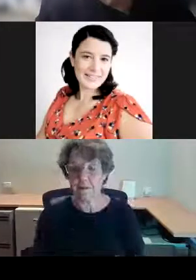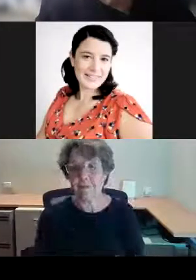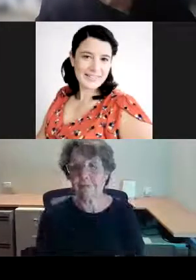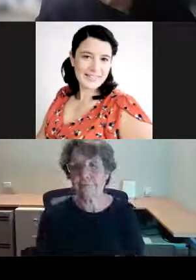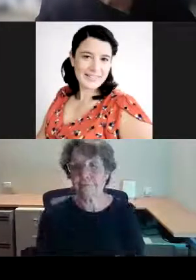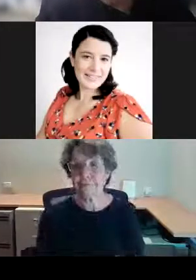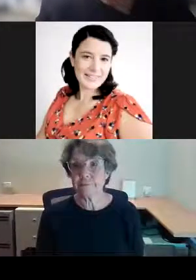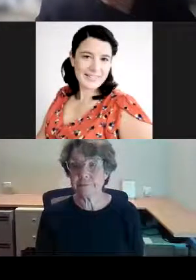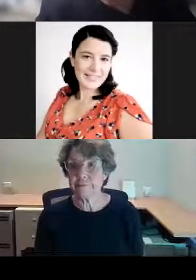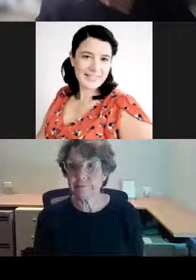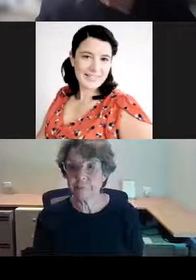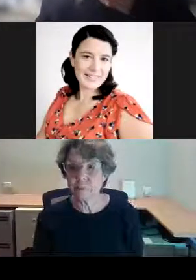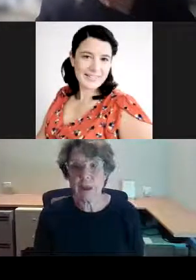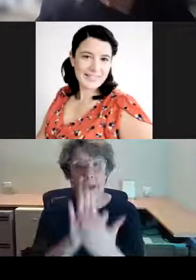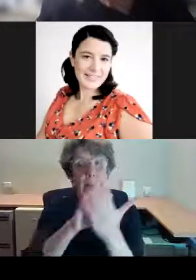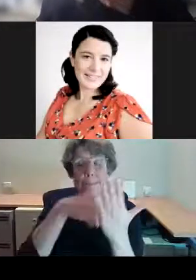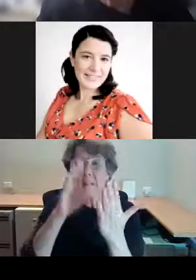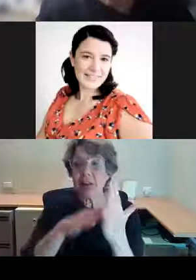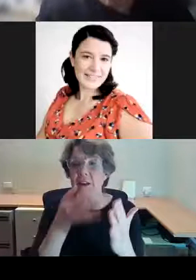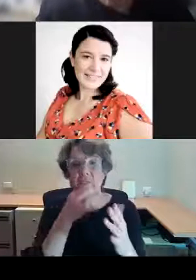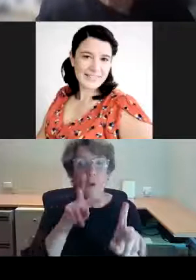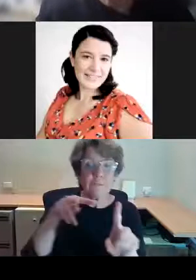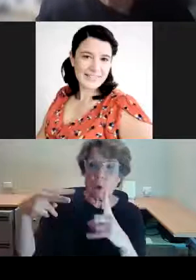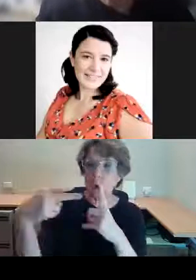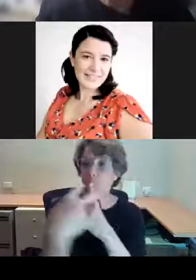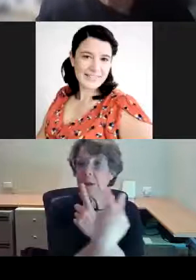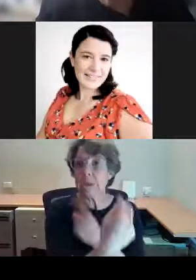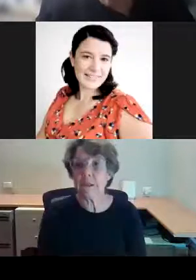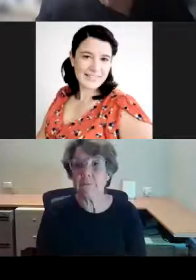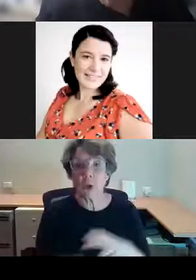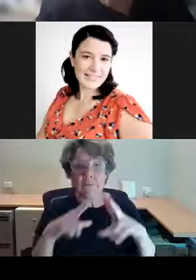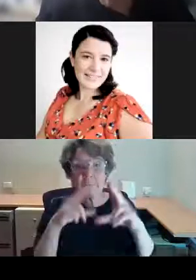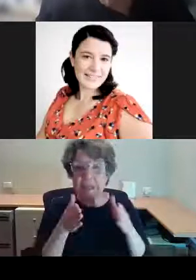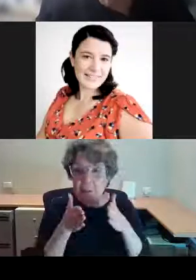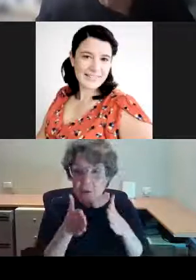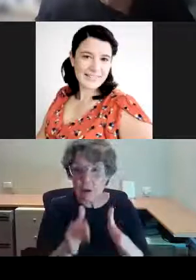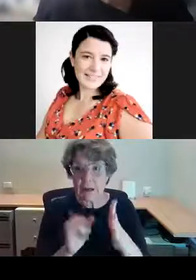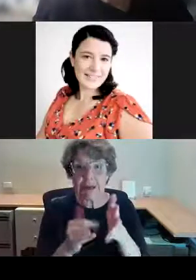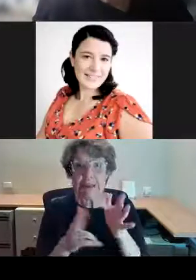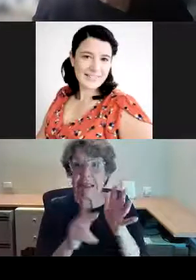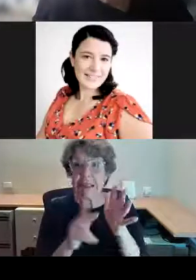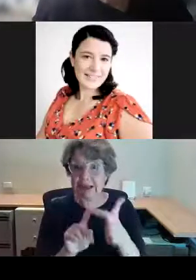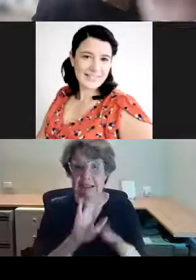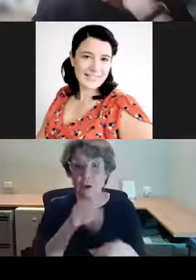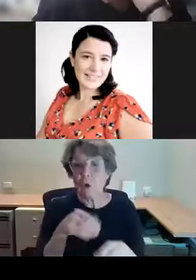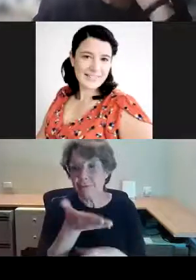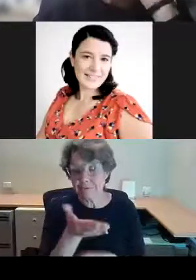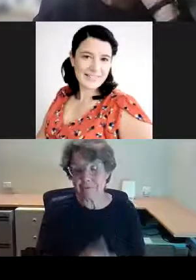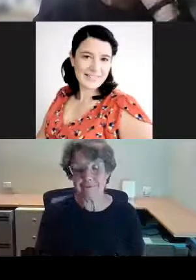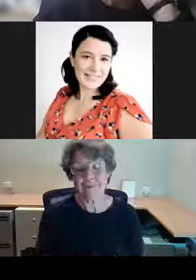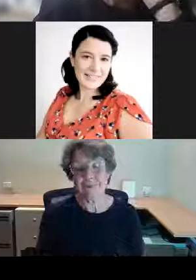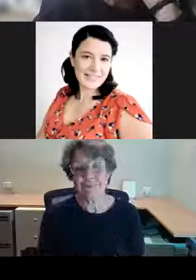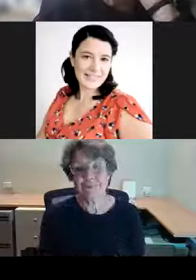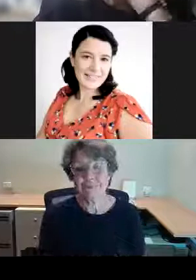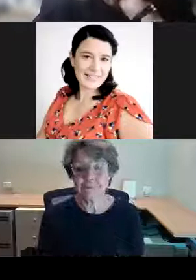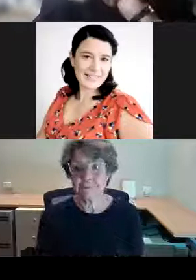painted a few views of Sydney street scenes, including this one. So you can see